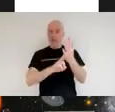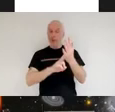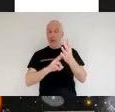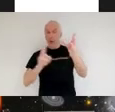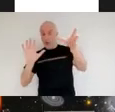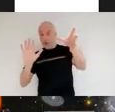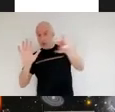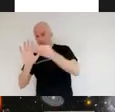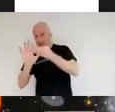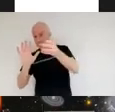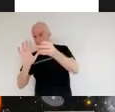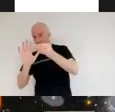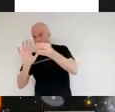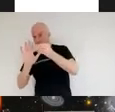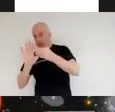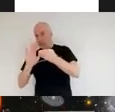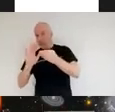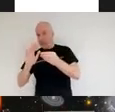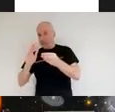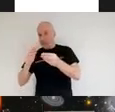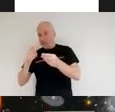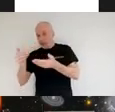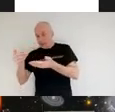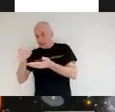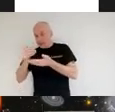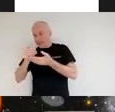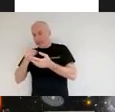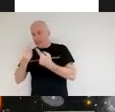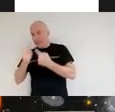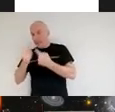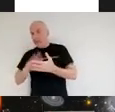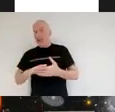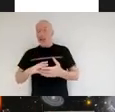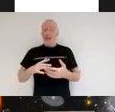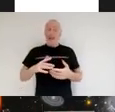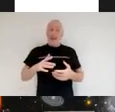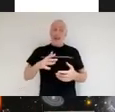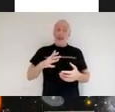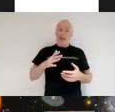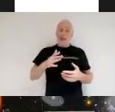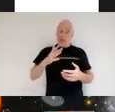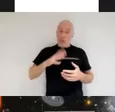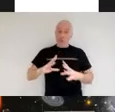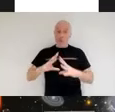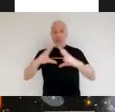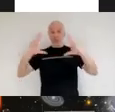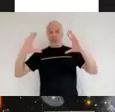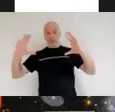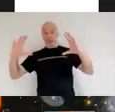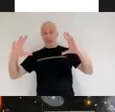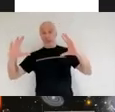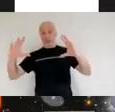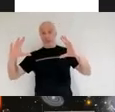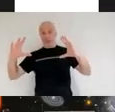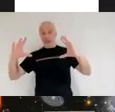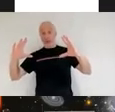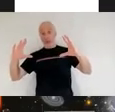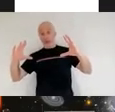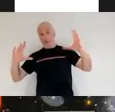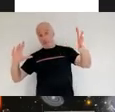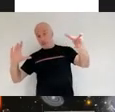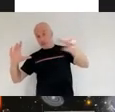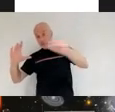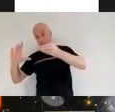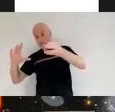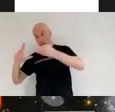to make our telescopes as big as they can be anyway but there's an additional challenge with the webb telescope and that